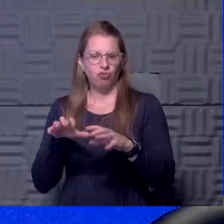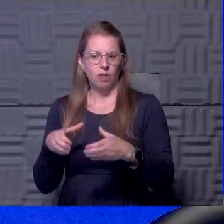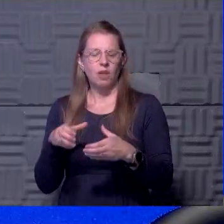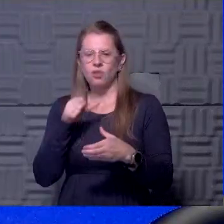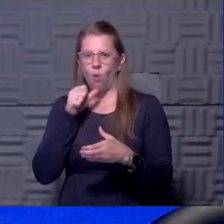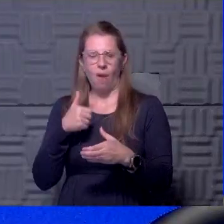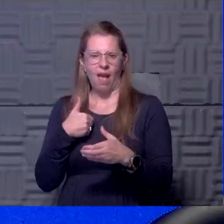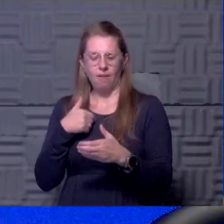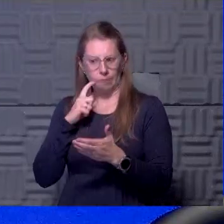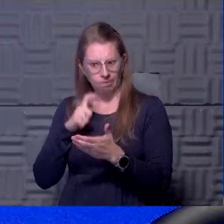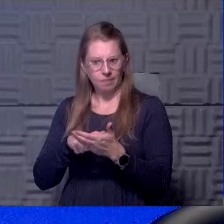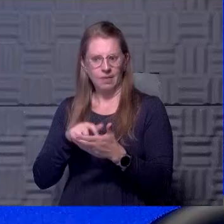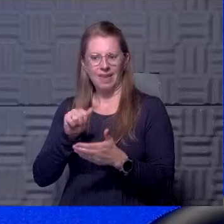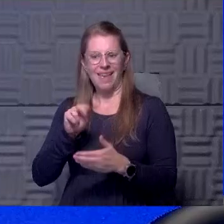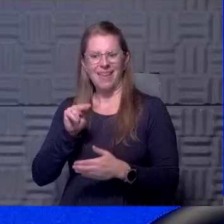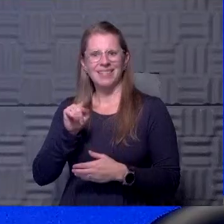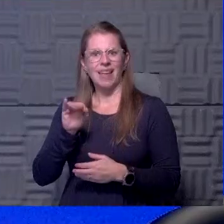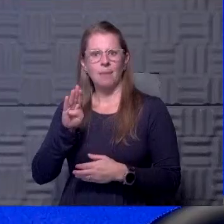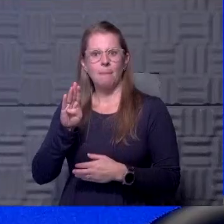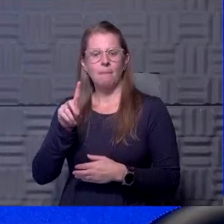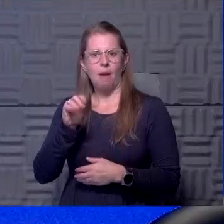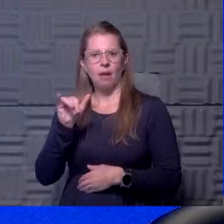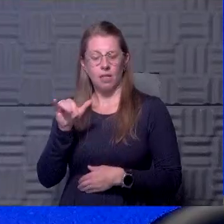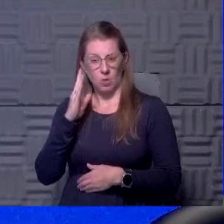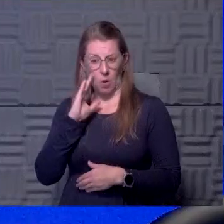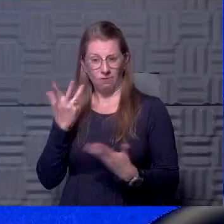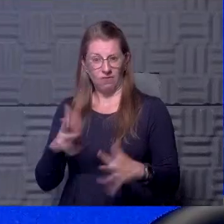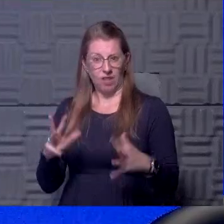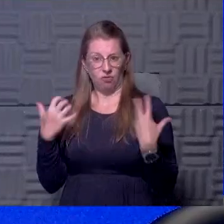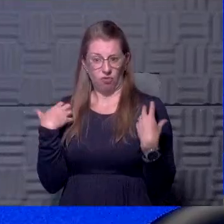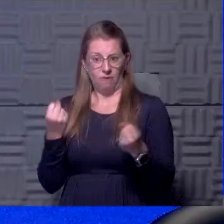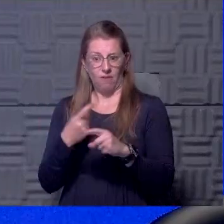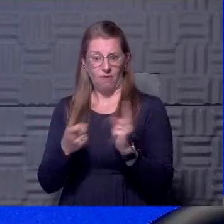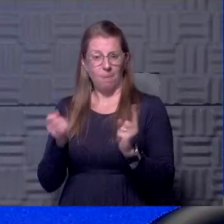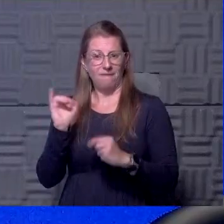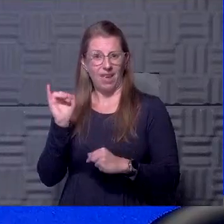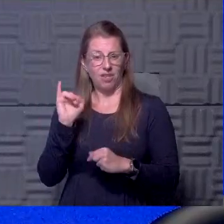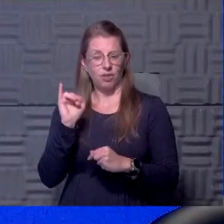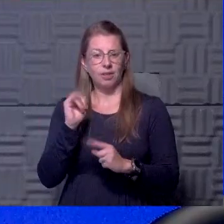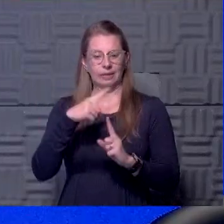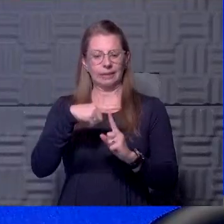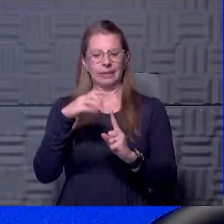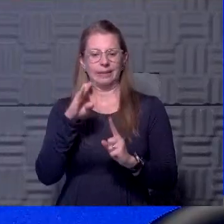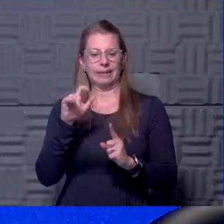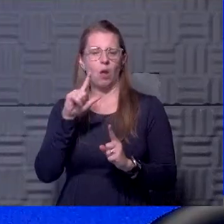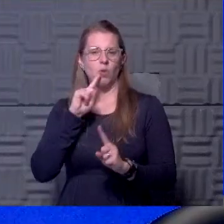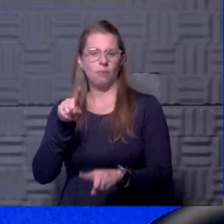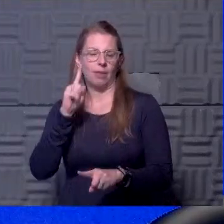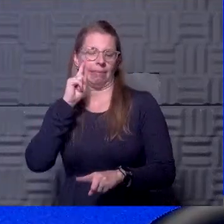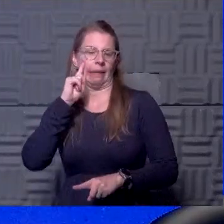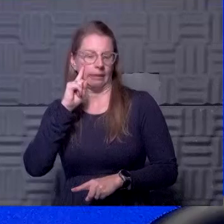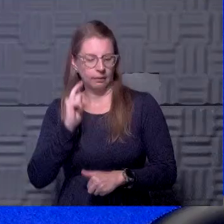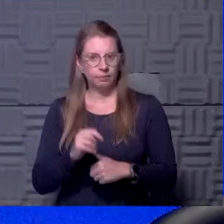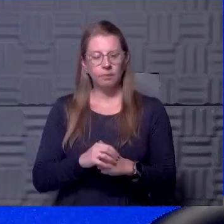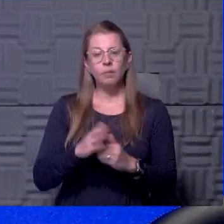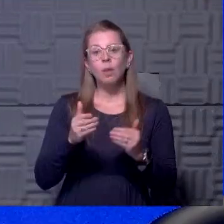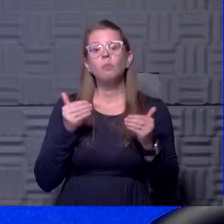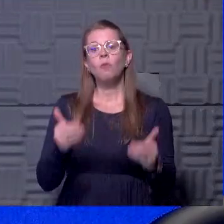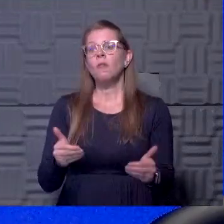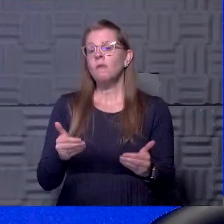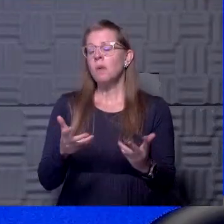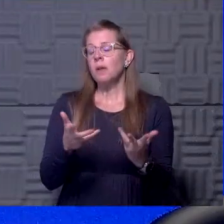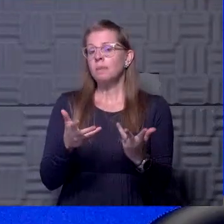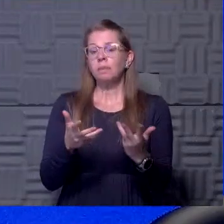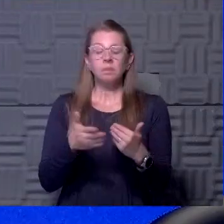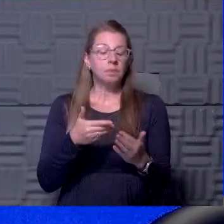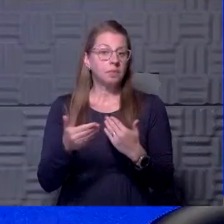antibodies, but we know they've recovered from the virus, the infection. So it is probably that T-cell response. So moving forward, whether it's,